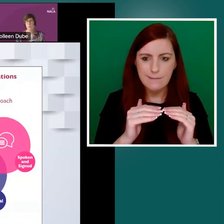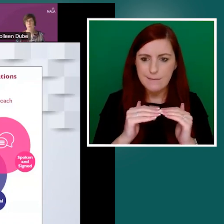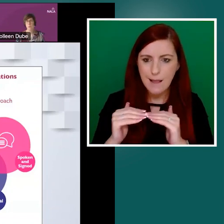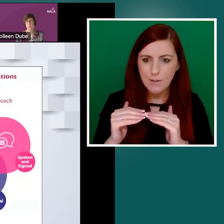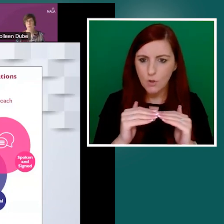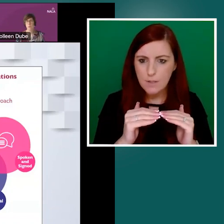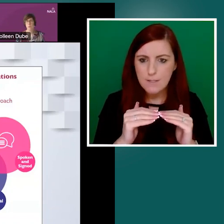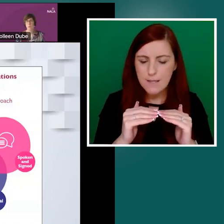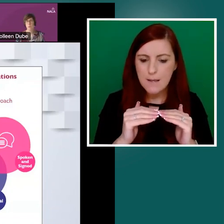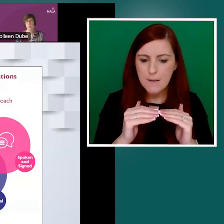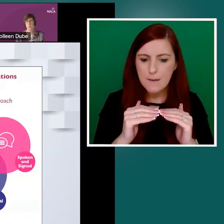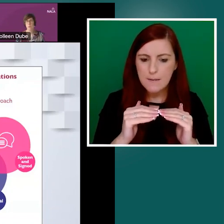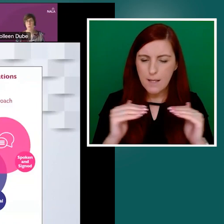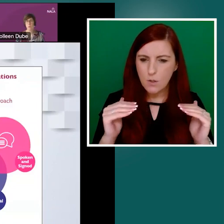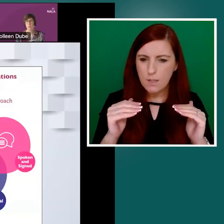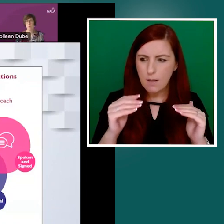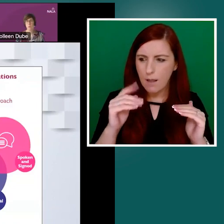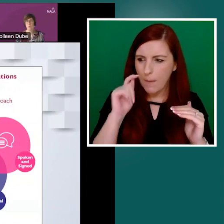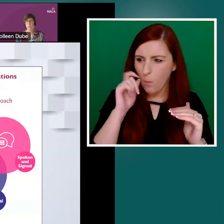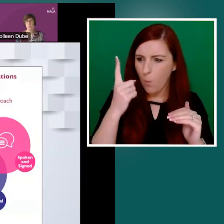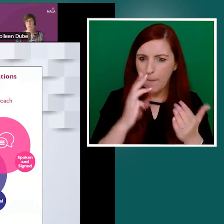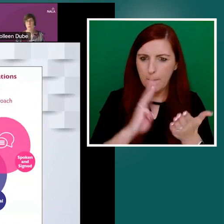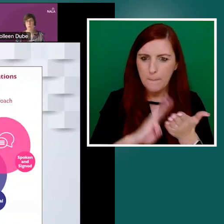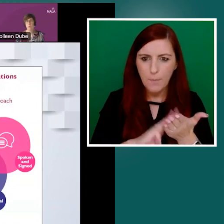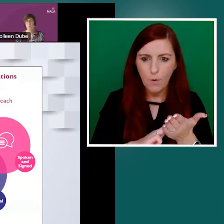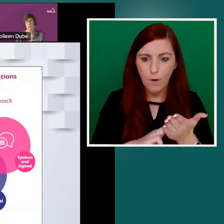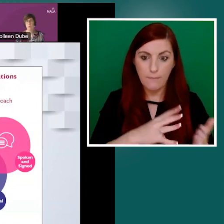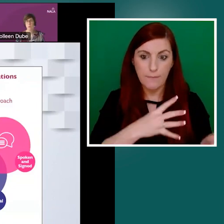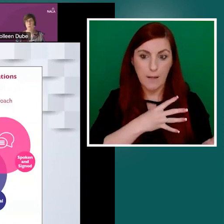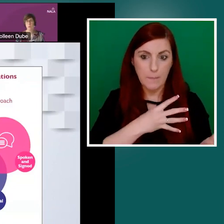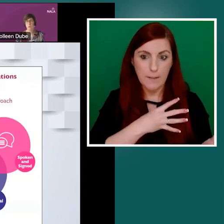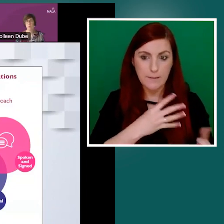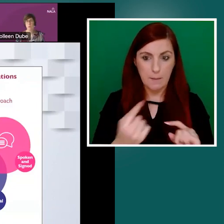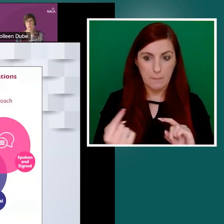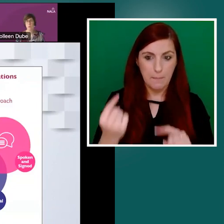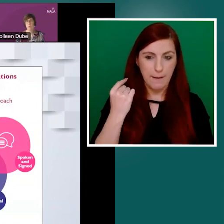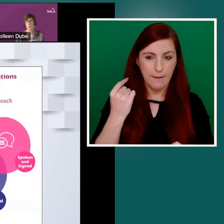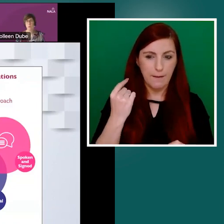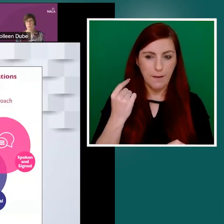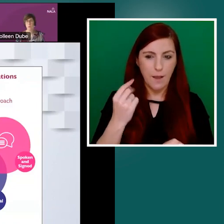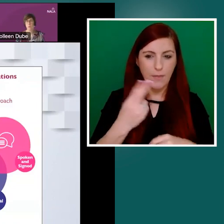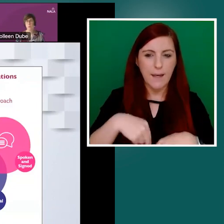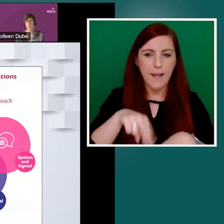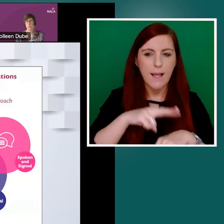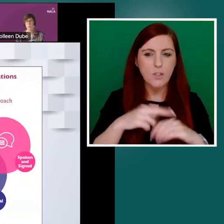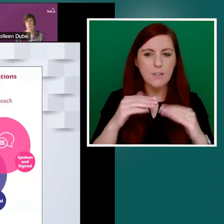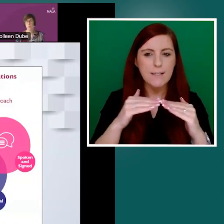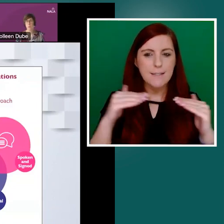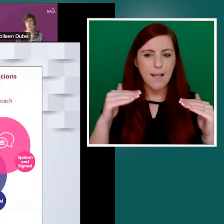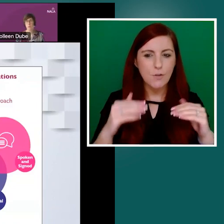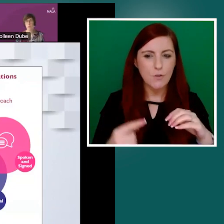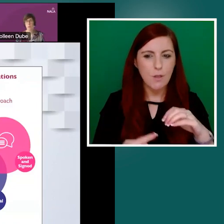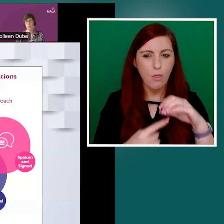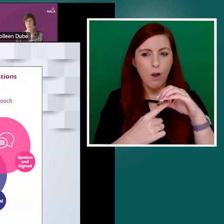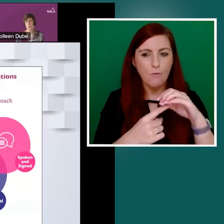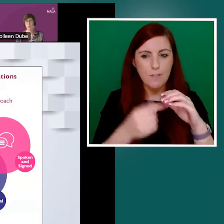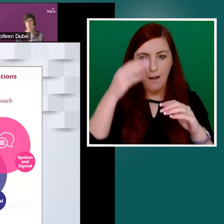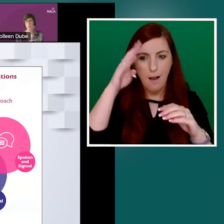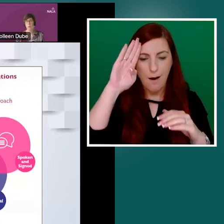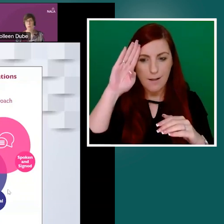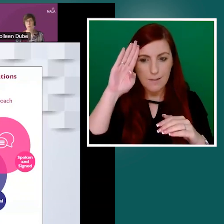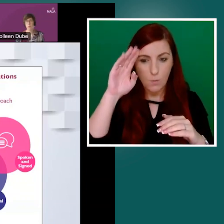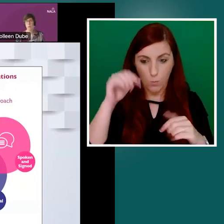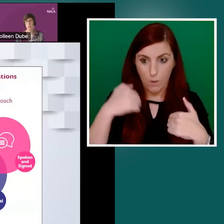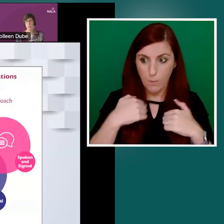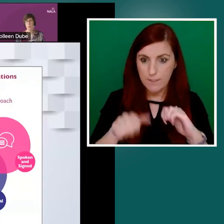at the National Standards Authority Ireland, and we were developing the first standards related to communication design. And someone